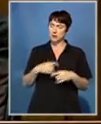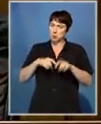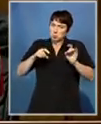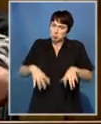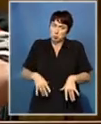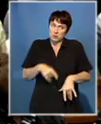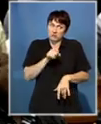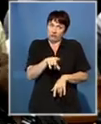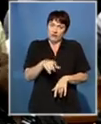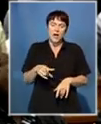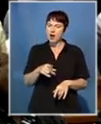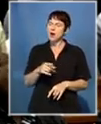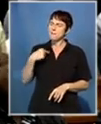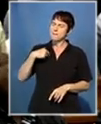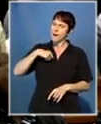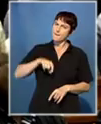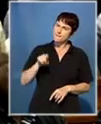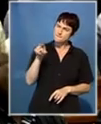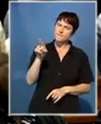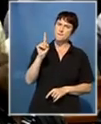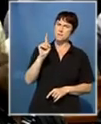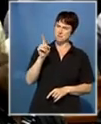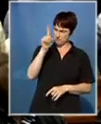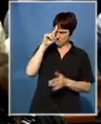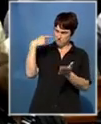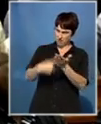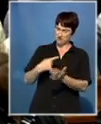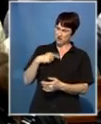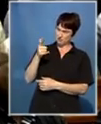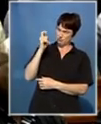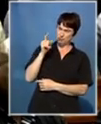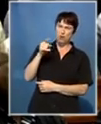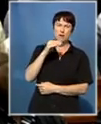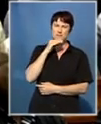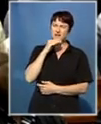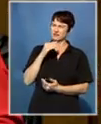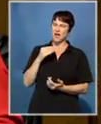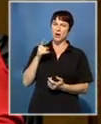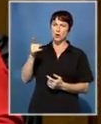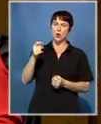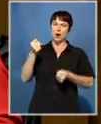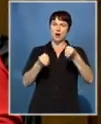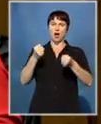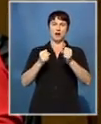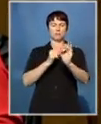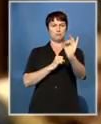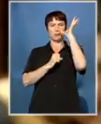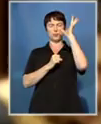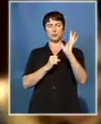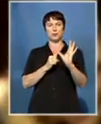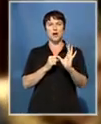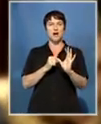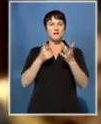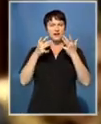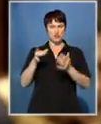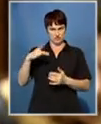conspiracy since you start believing that I want to kill you when the chipstone breaks you from windscreen, for example. How do you know it's a chipstone?